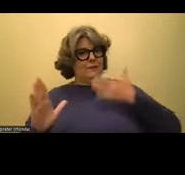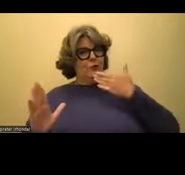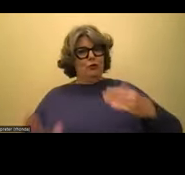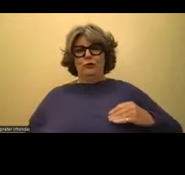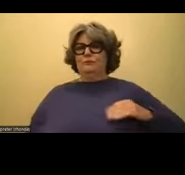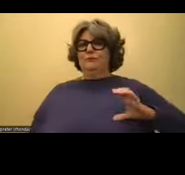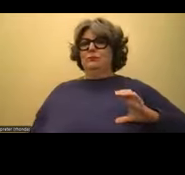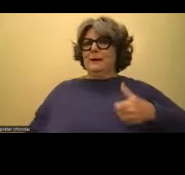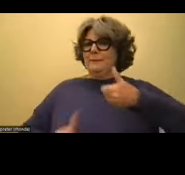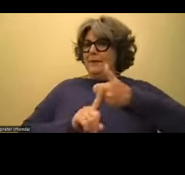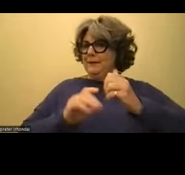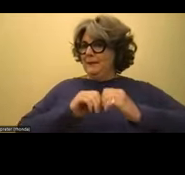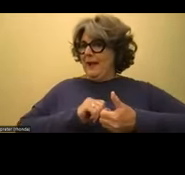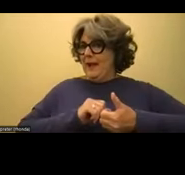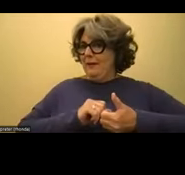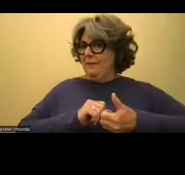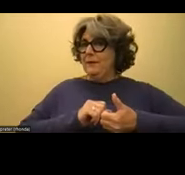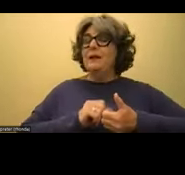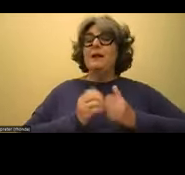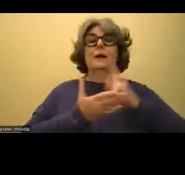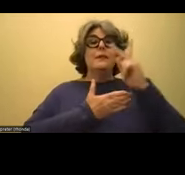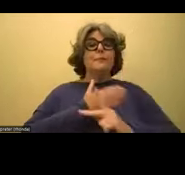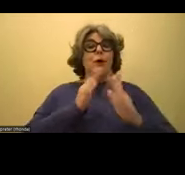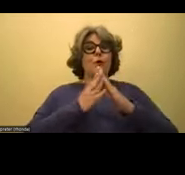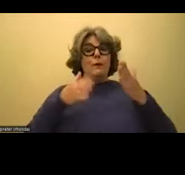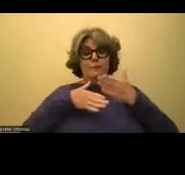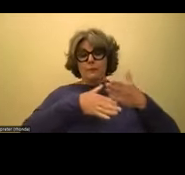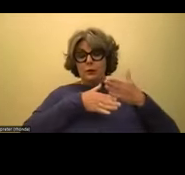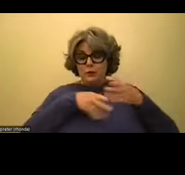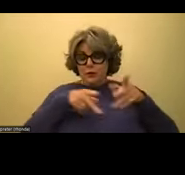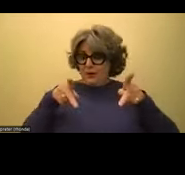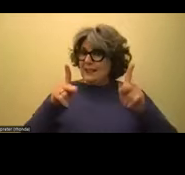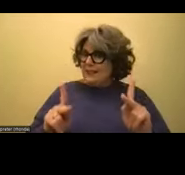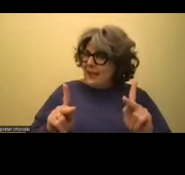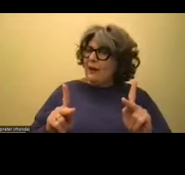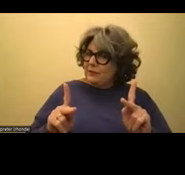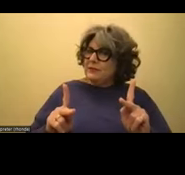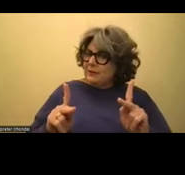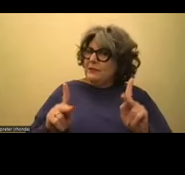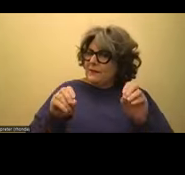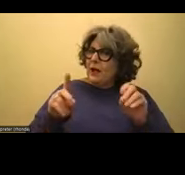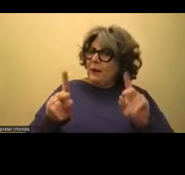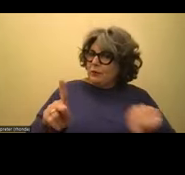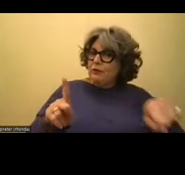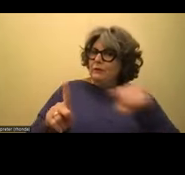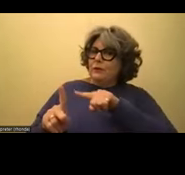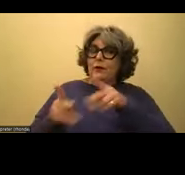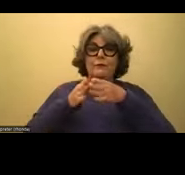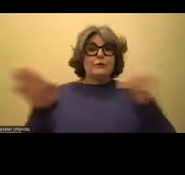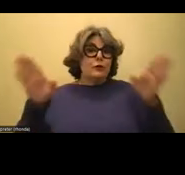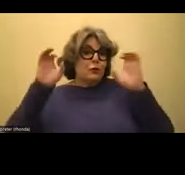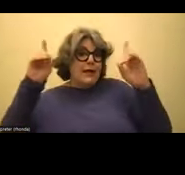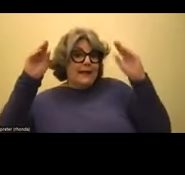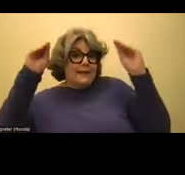And I think Bookshare allows that piece that many students are missing. And again, for the general education